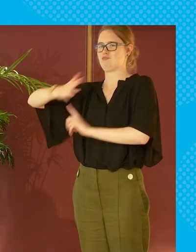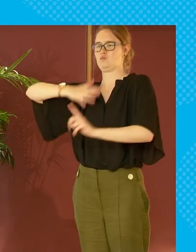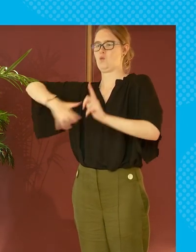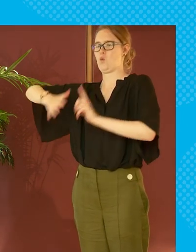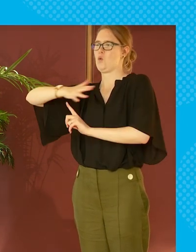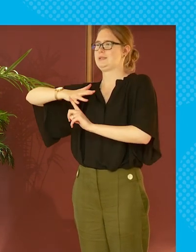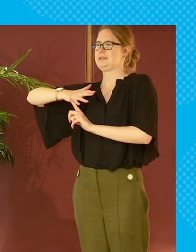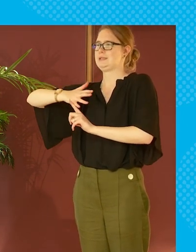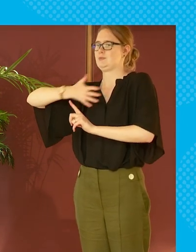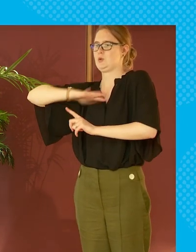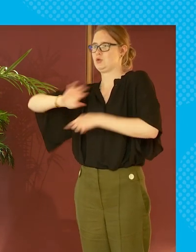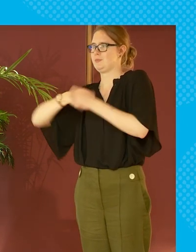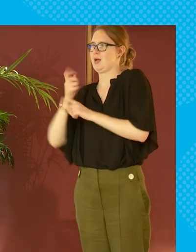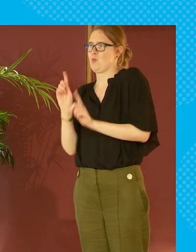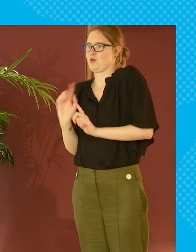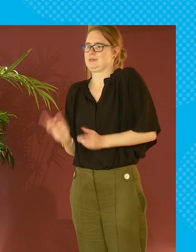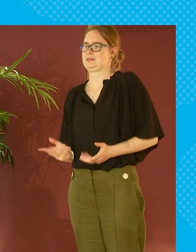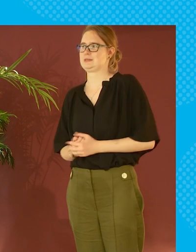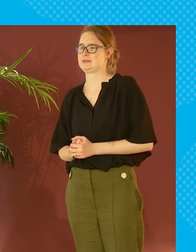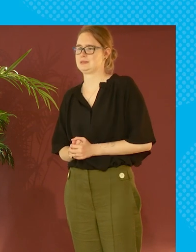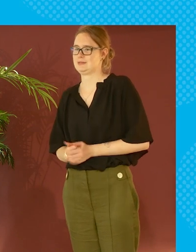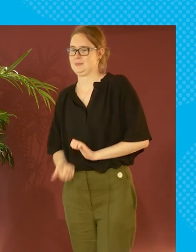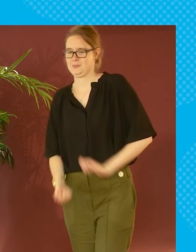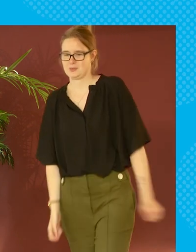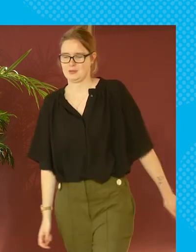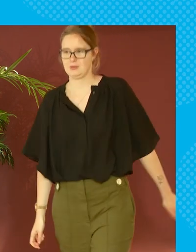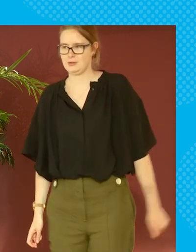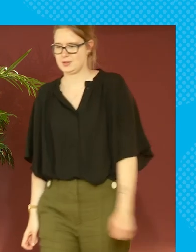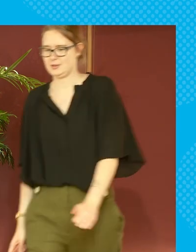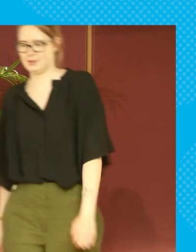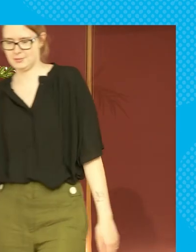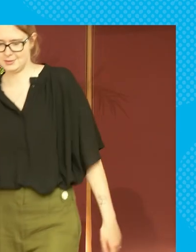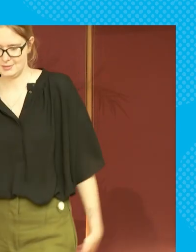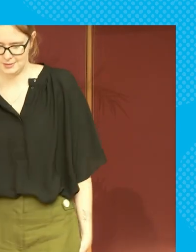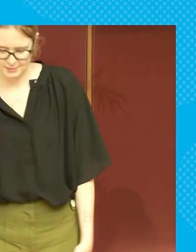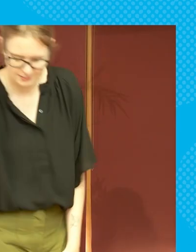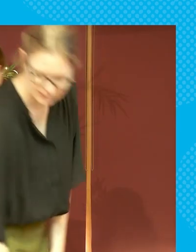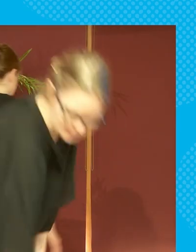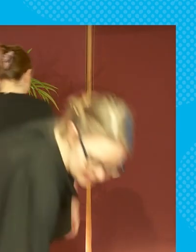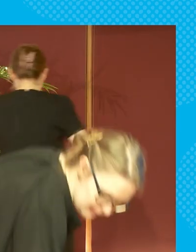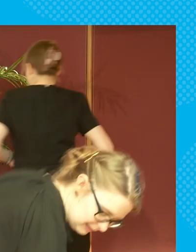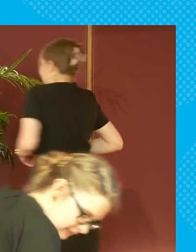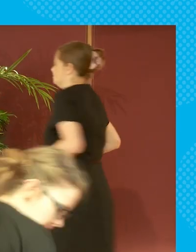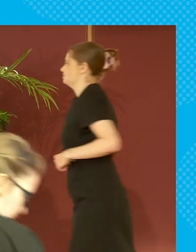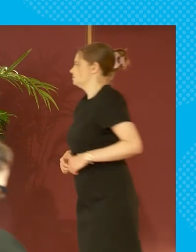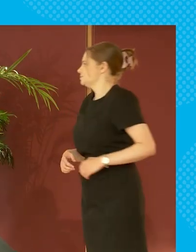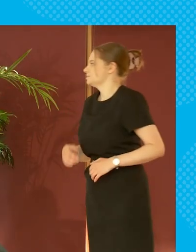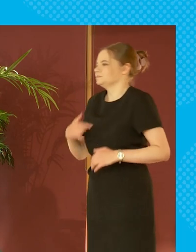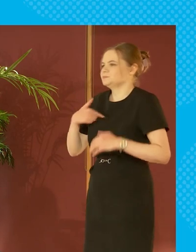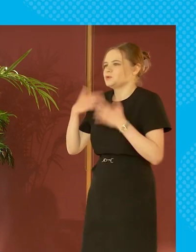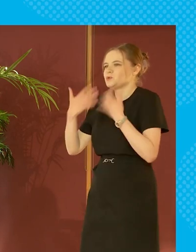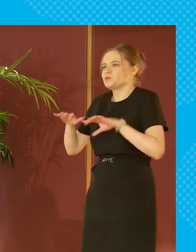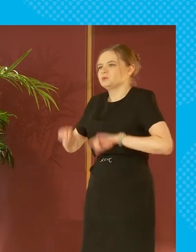what society we want to be i i mean if we could bottle the answer to that